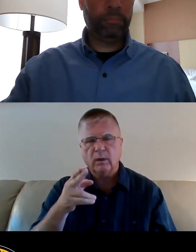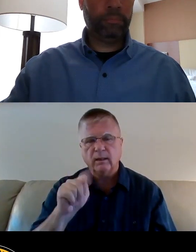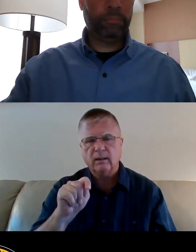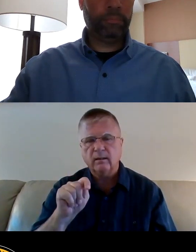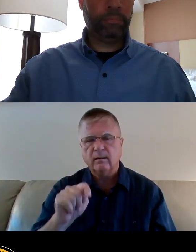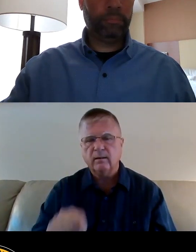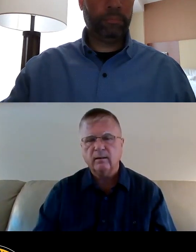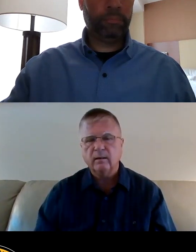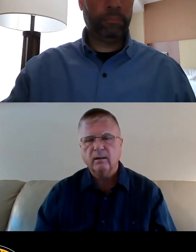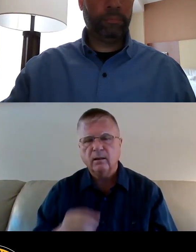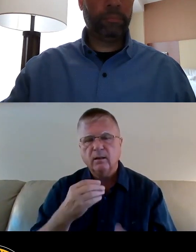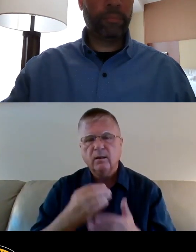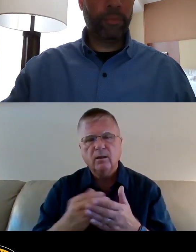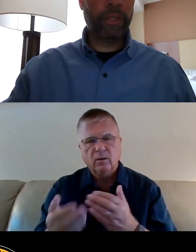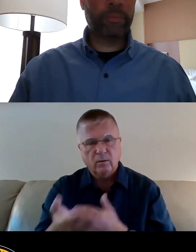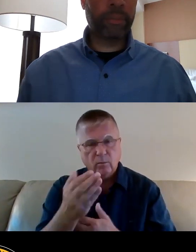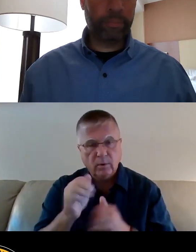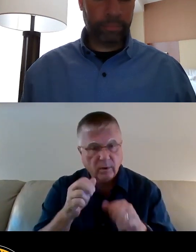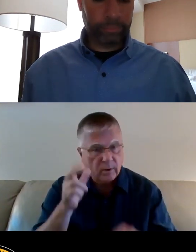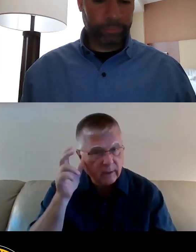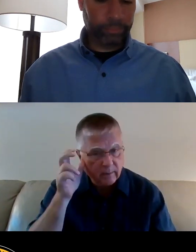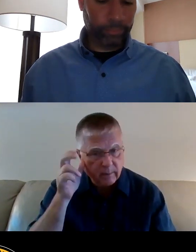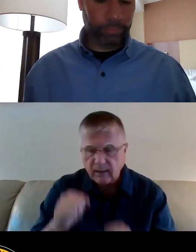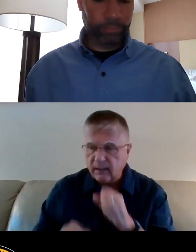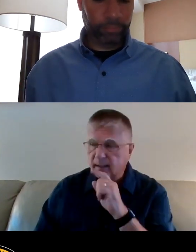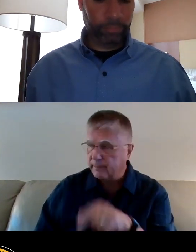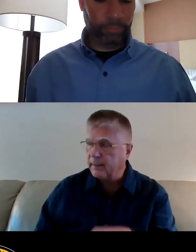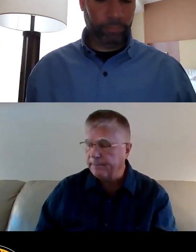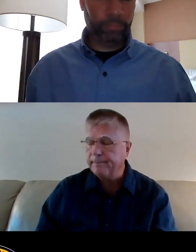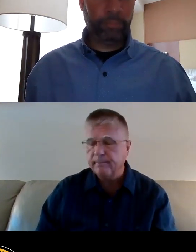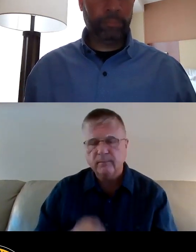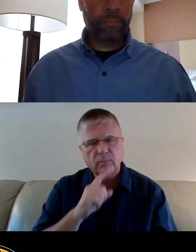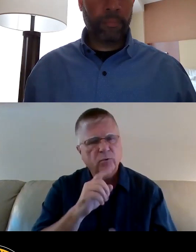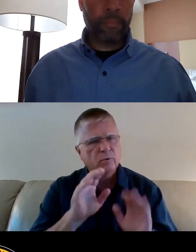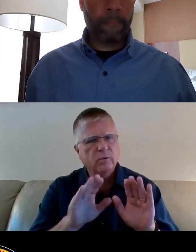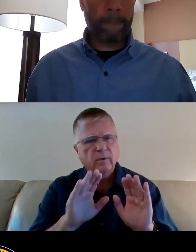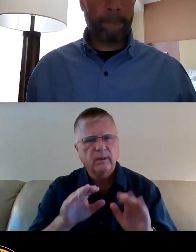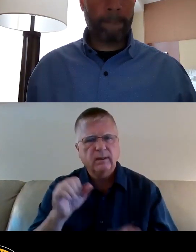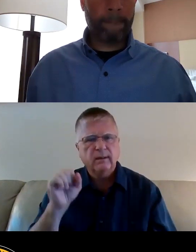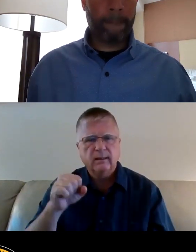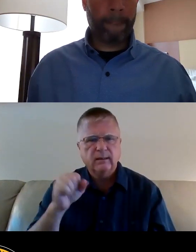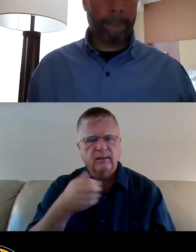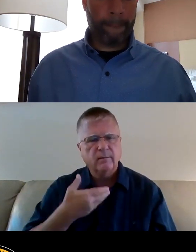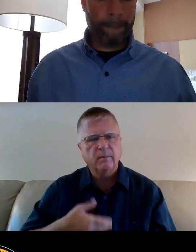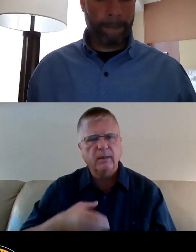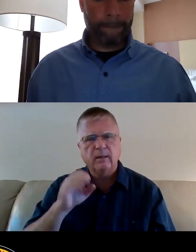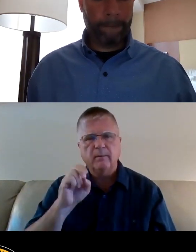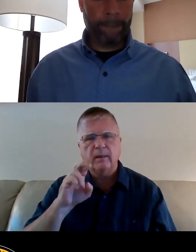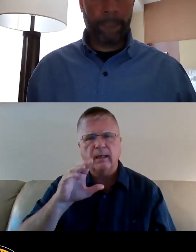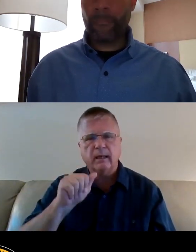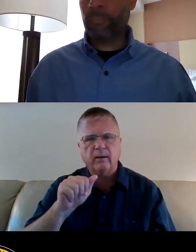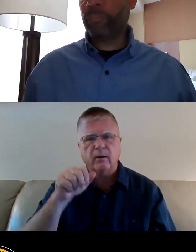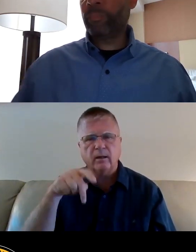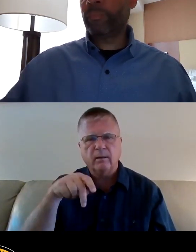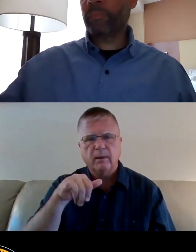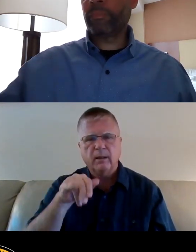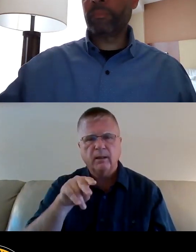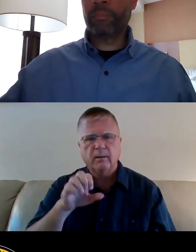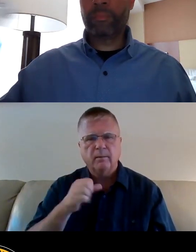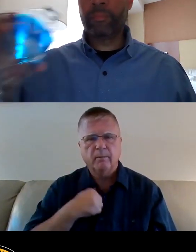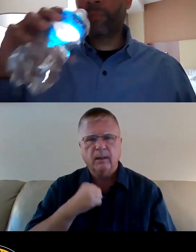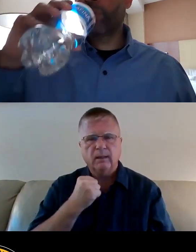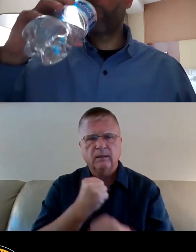Good morning. Can you hear me? Yes, ma'am. Okay, great. Yes. My name is Erica Payne. I am a social worker